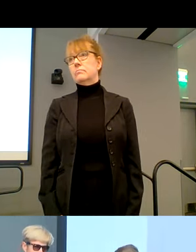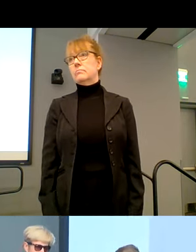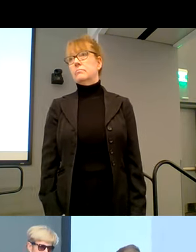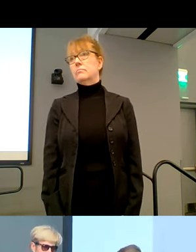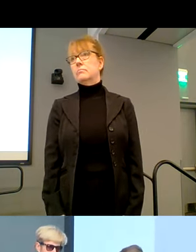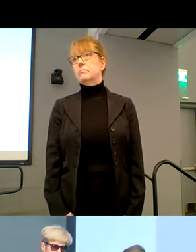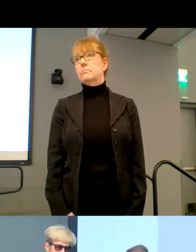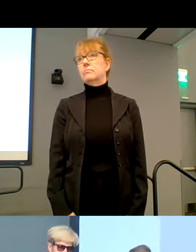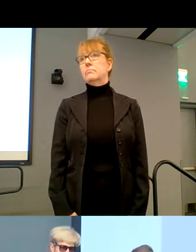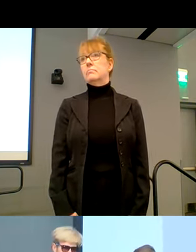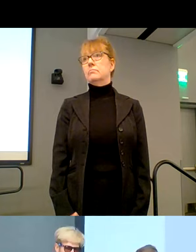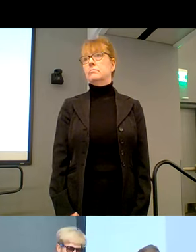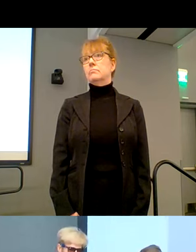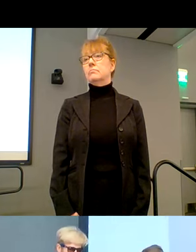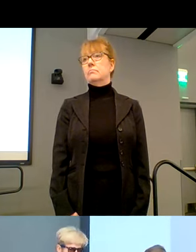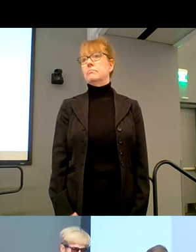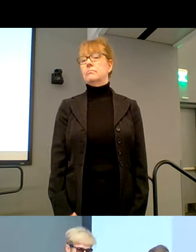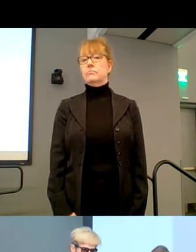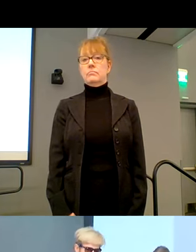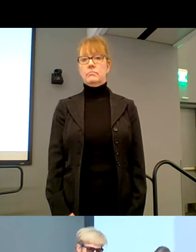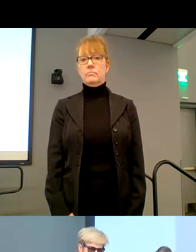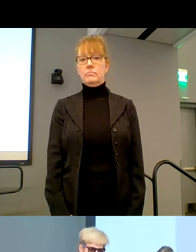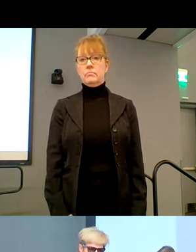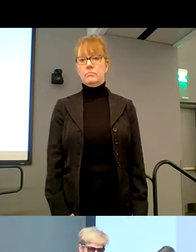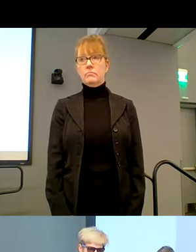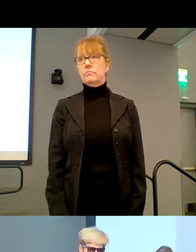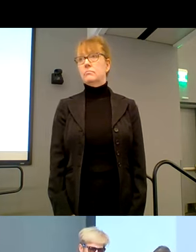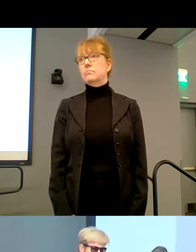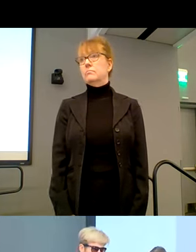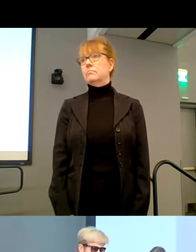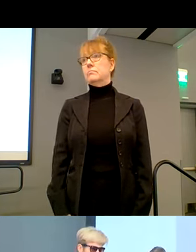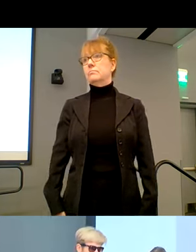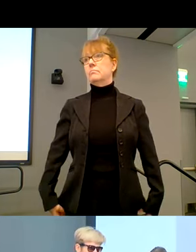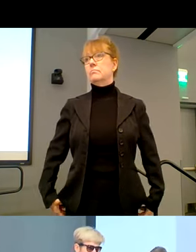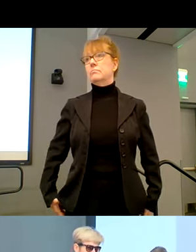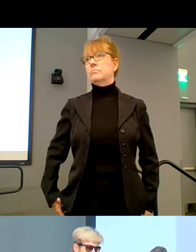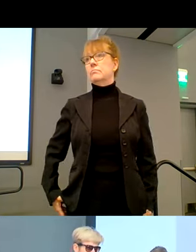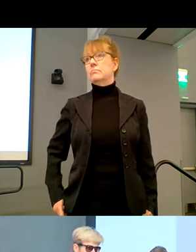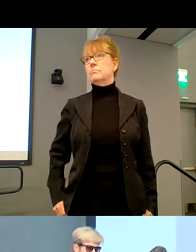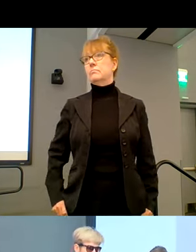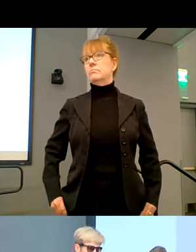Oh, 101. Perfect. Do you want me to end it all? Oh, you want to say a few things?